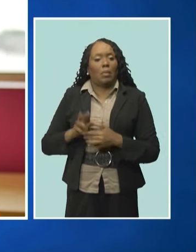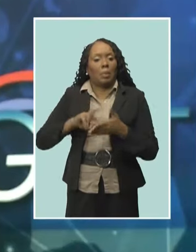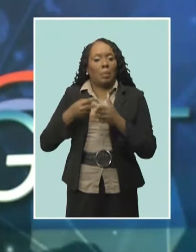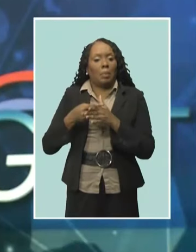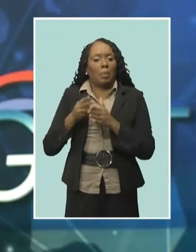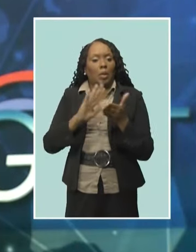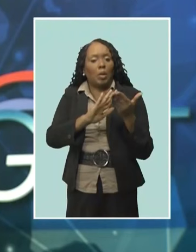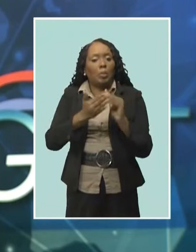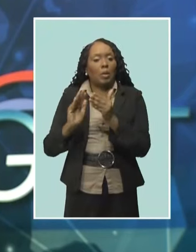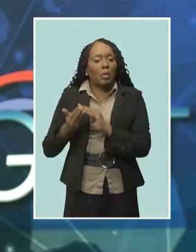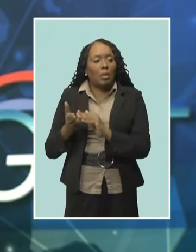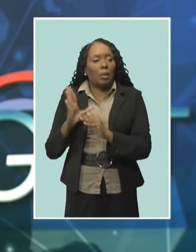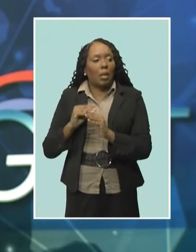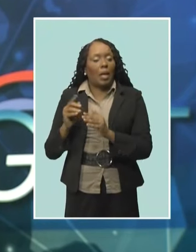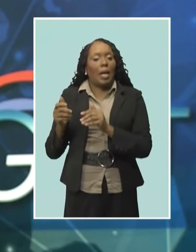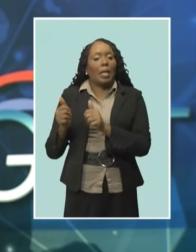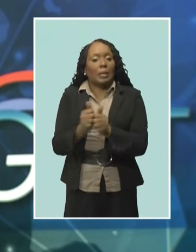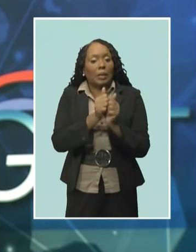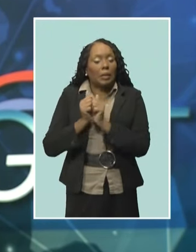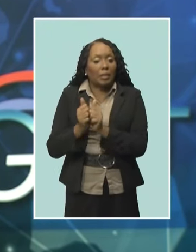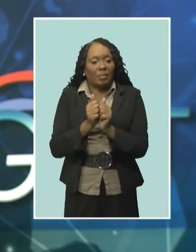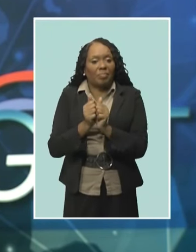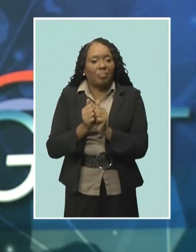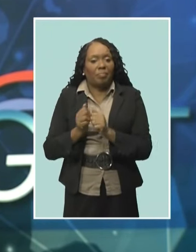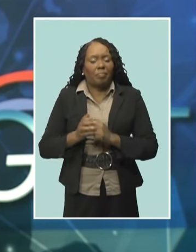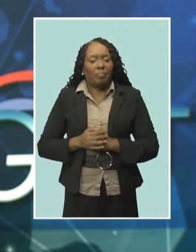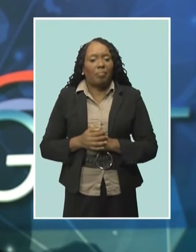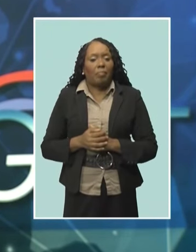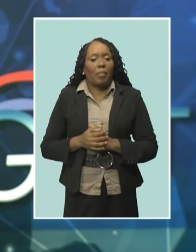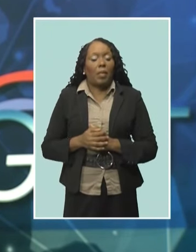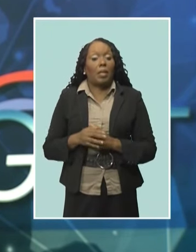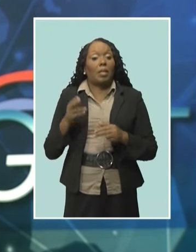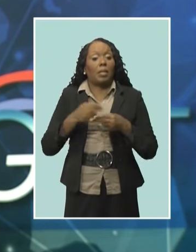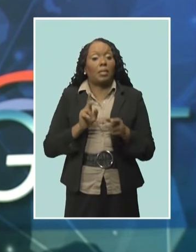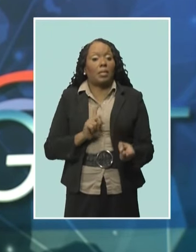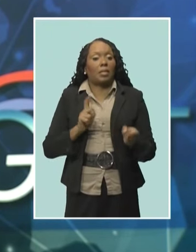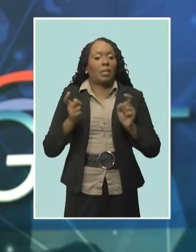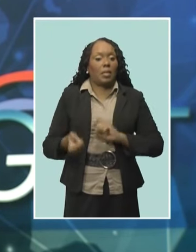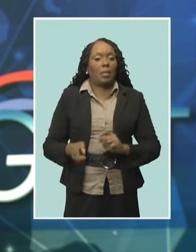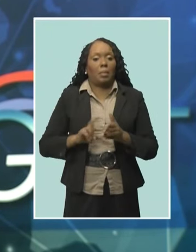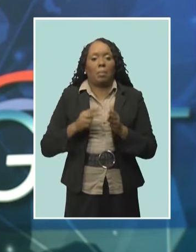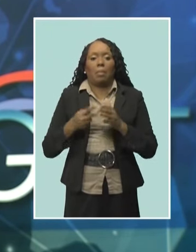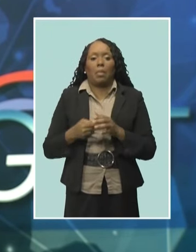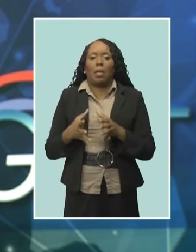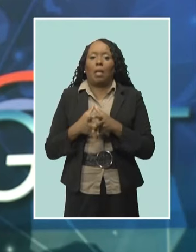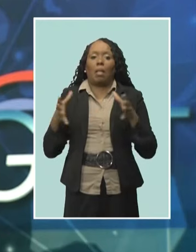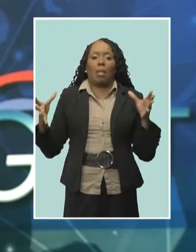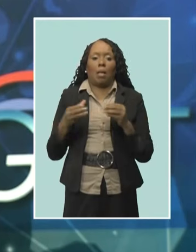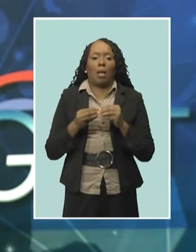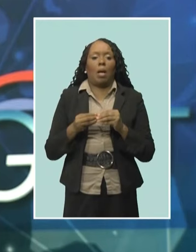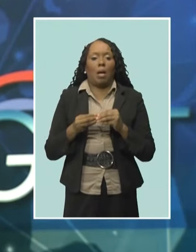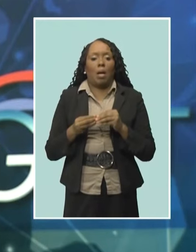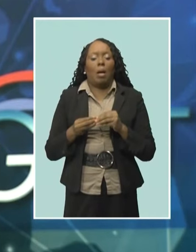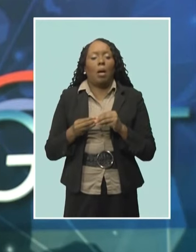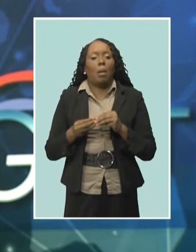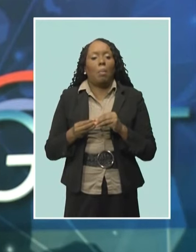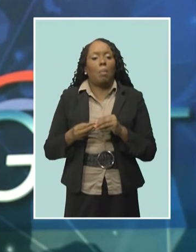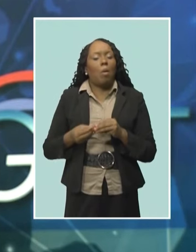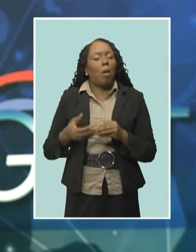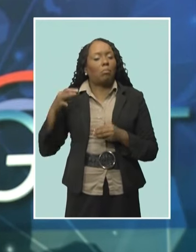The Marketing Manager said the rebranding brings a distinct advantage to the credit union's landscape of Barbados.